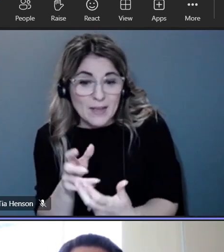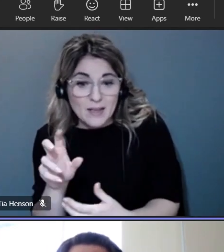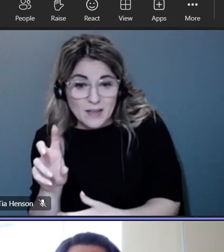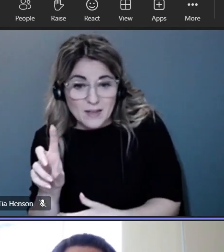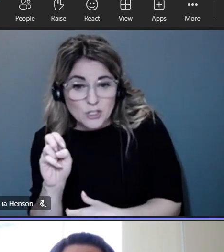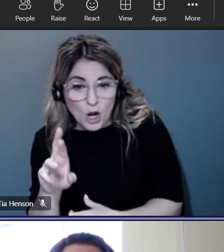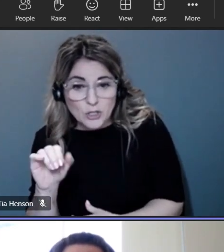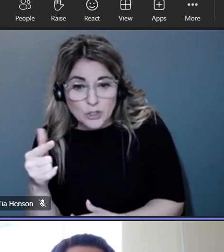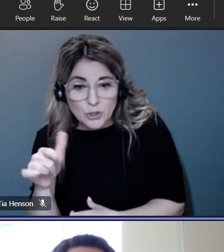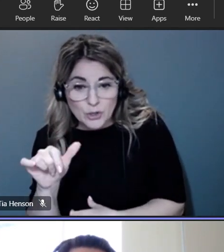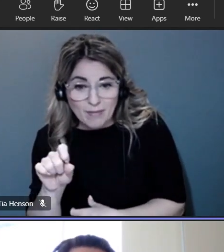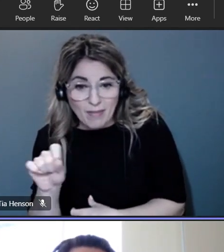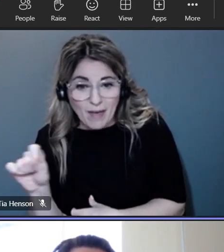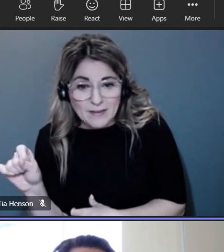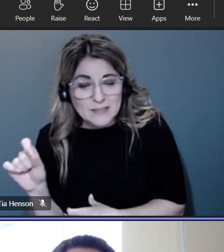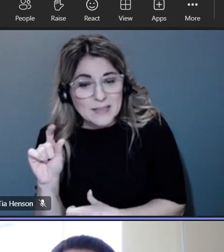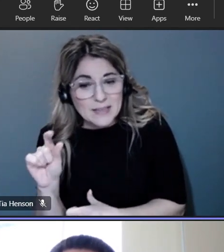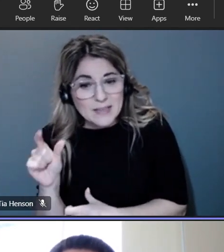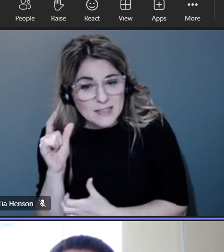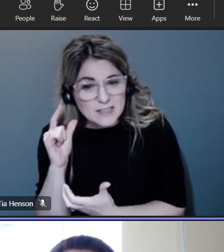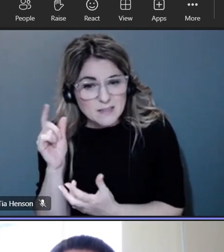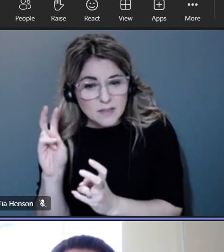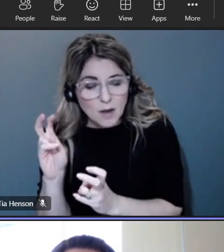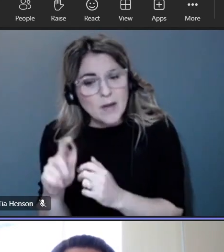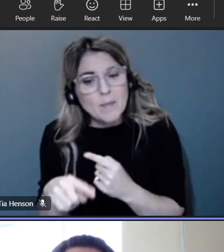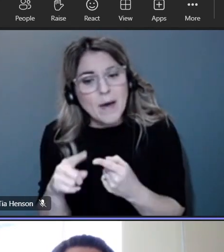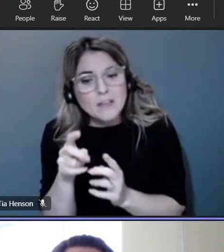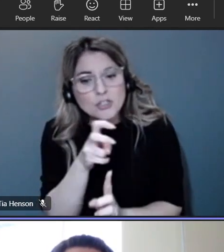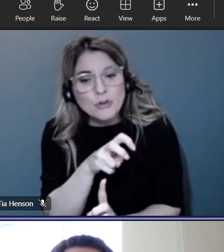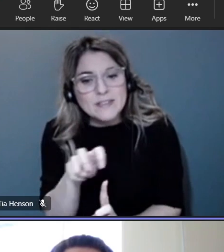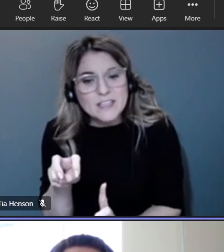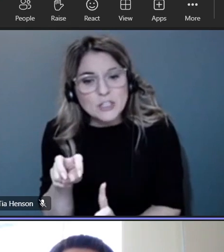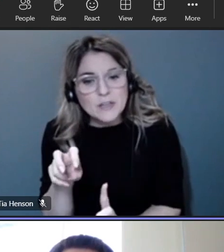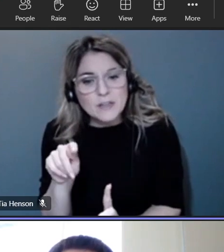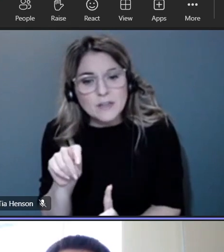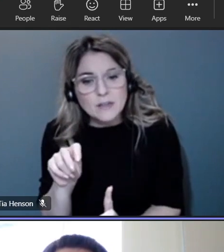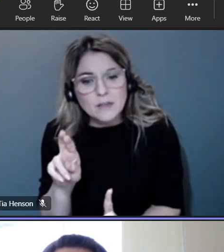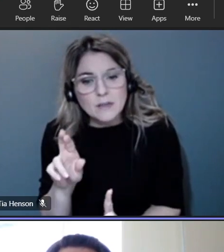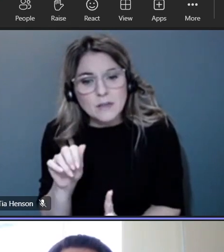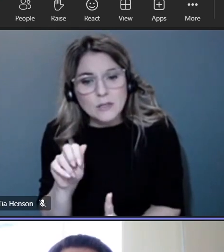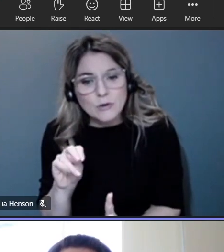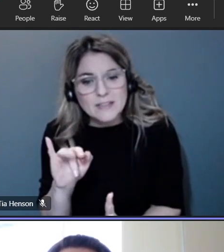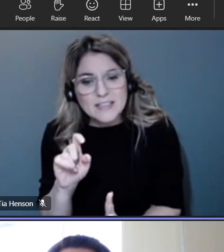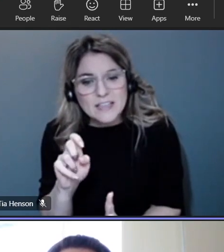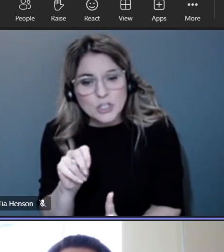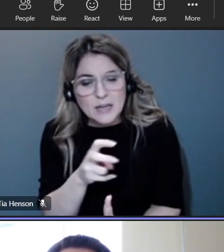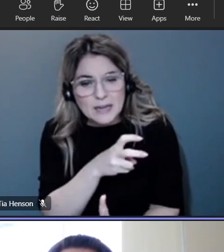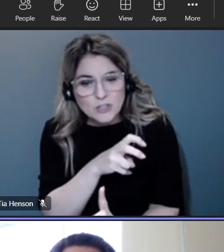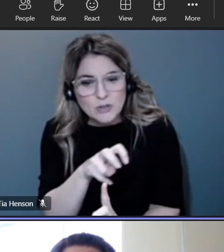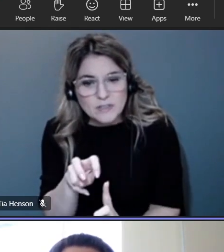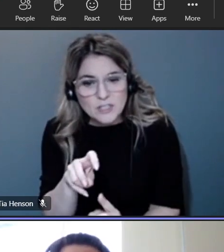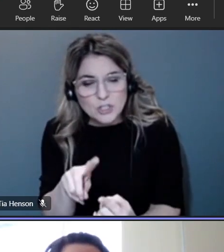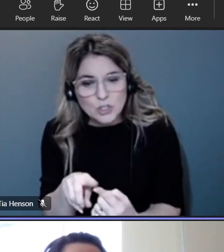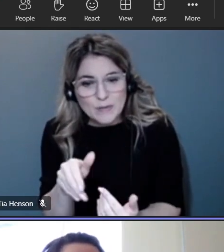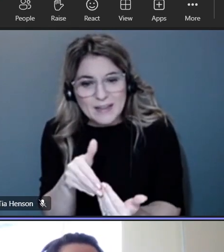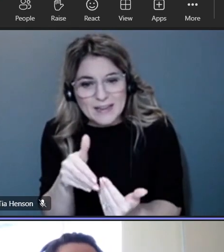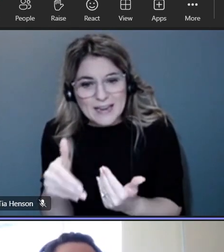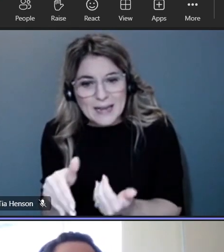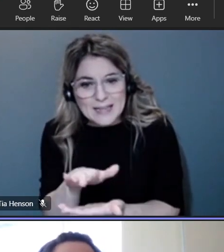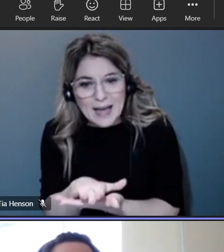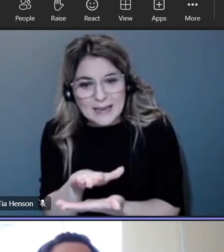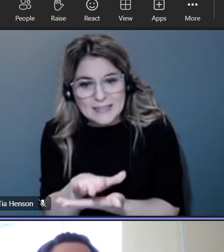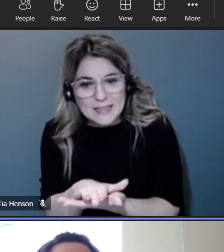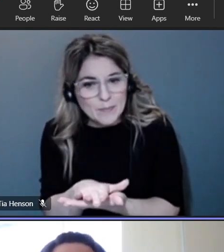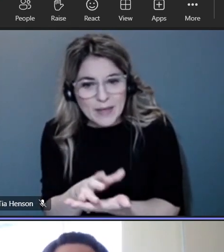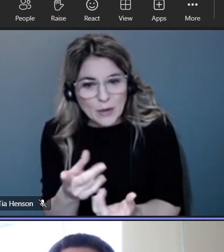sort of there's this um topic about kind of transitions uh into sort of next next academic journeys